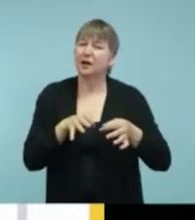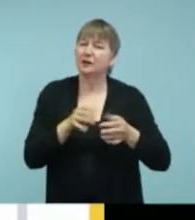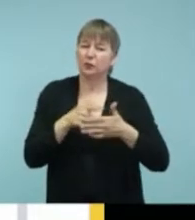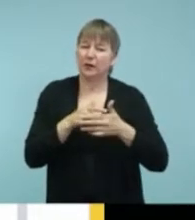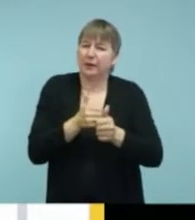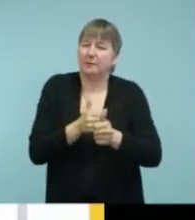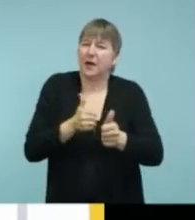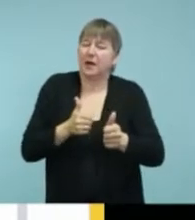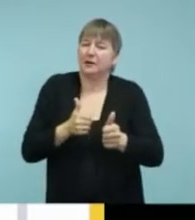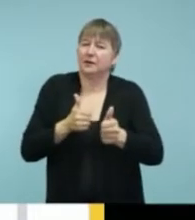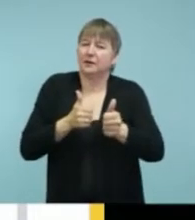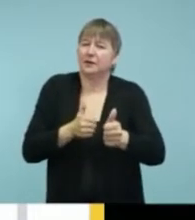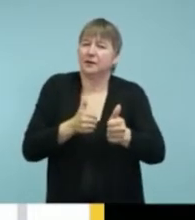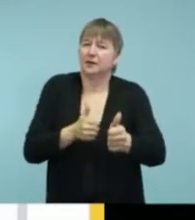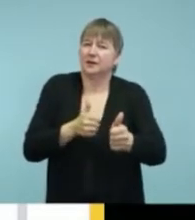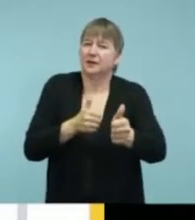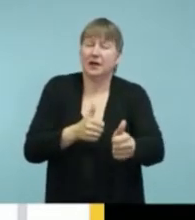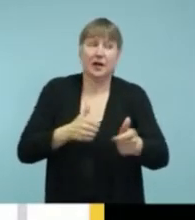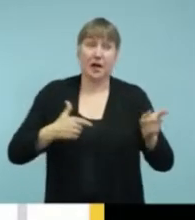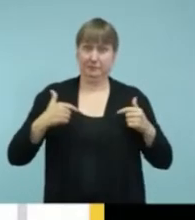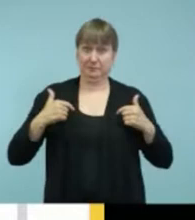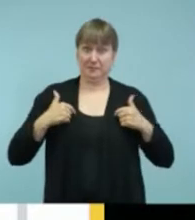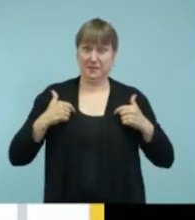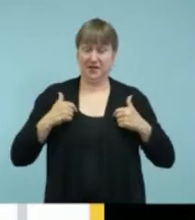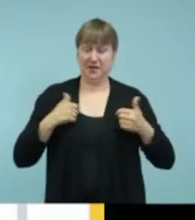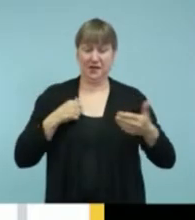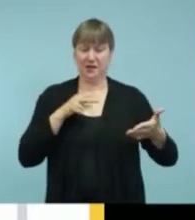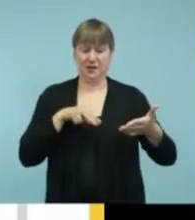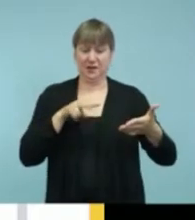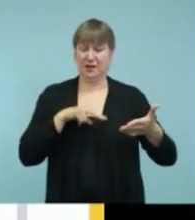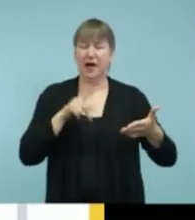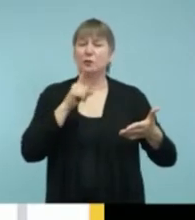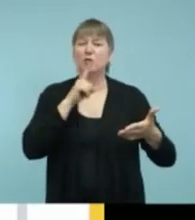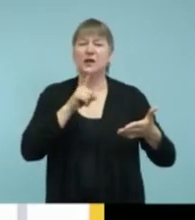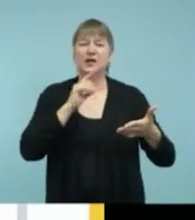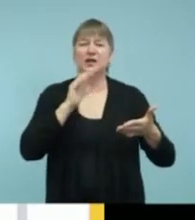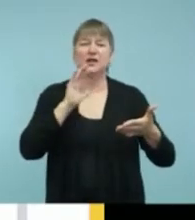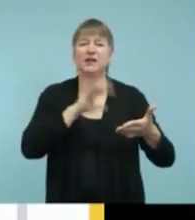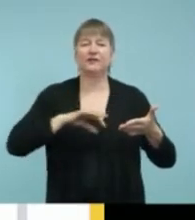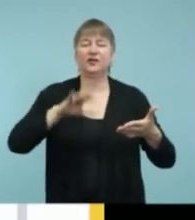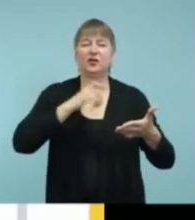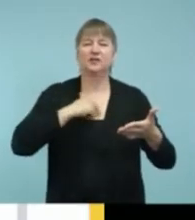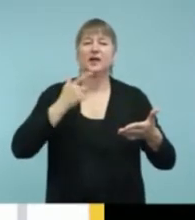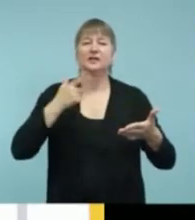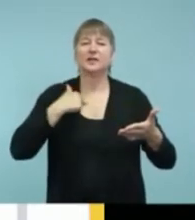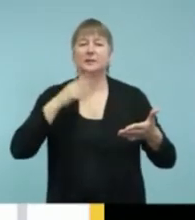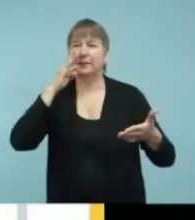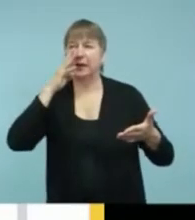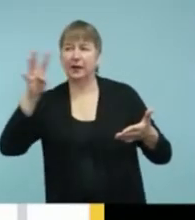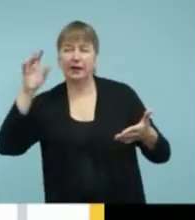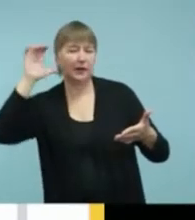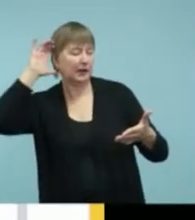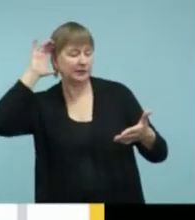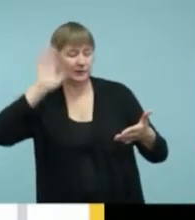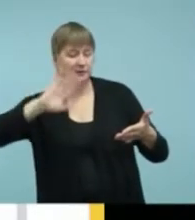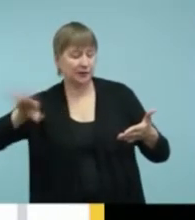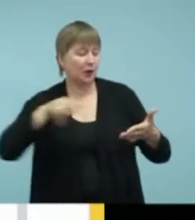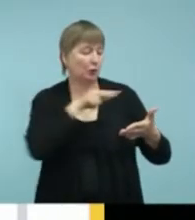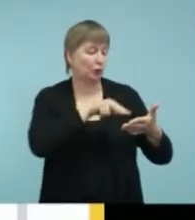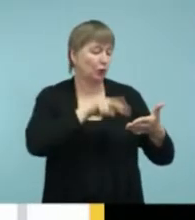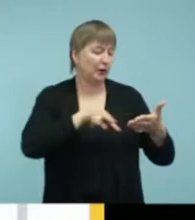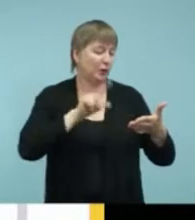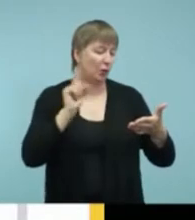that ended up being kind of confusing. I just end up reading the captions only and not trying to listen at the same time.